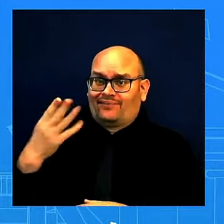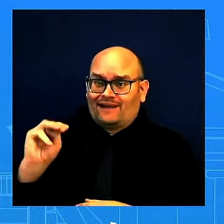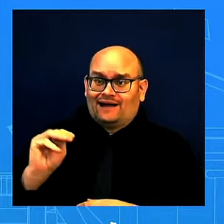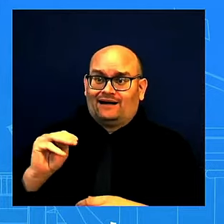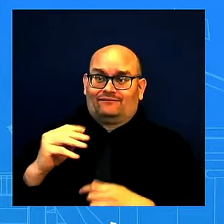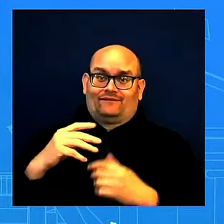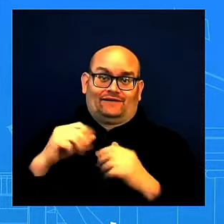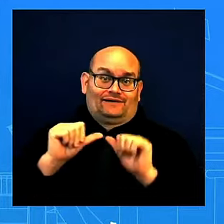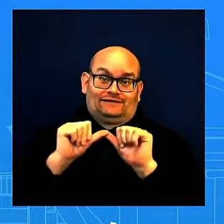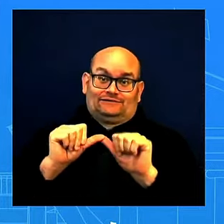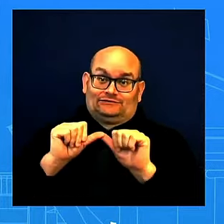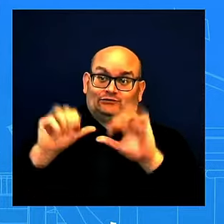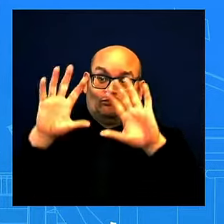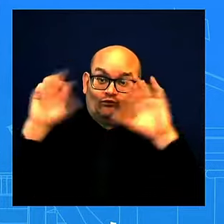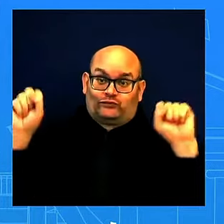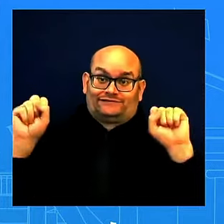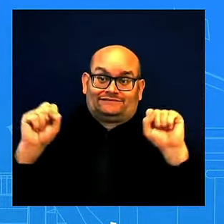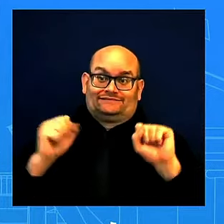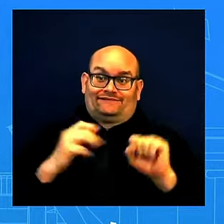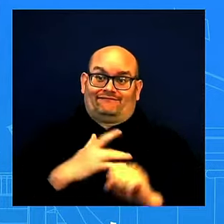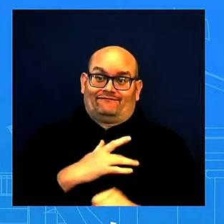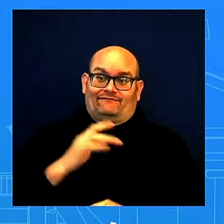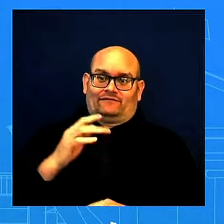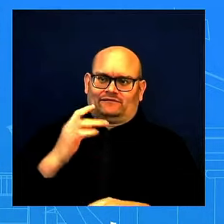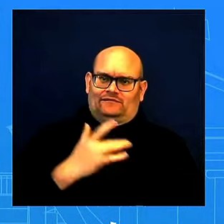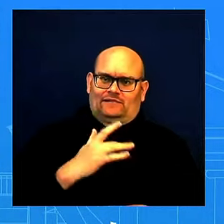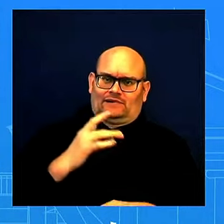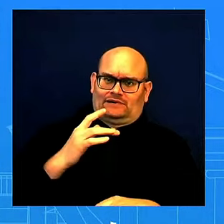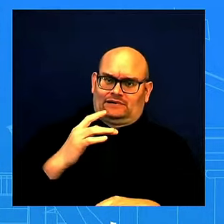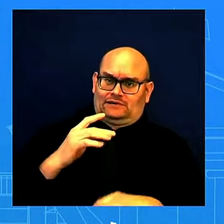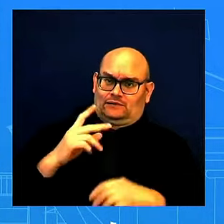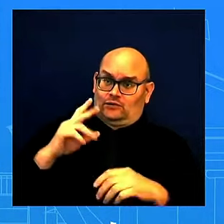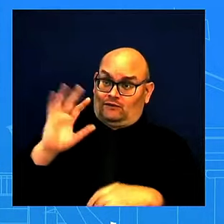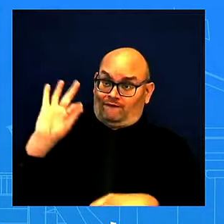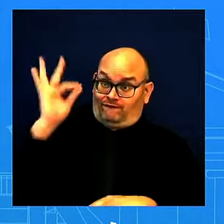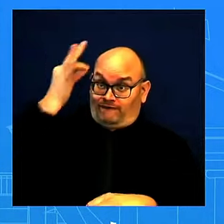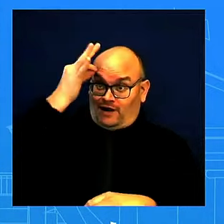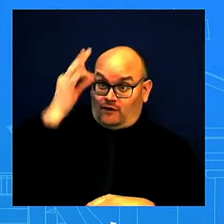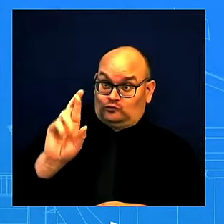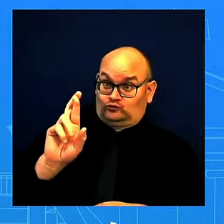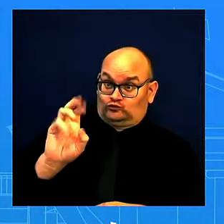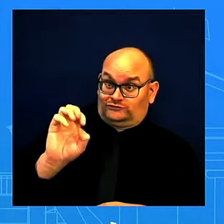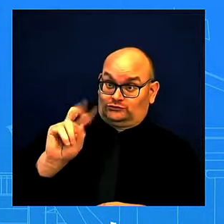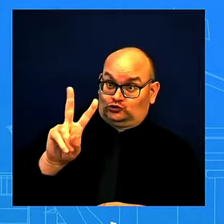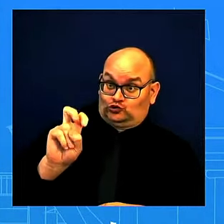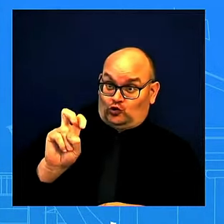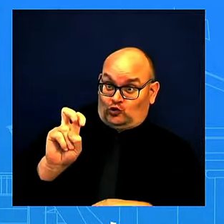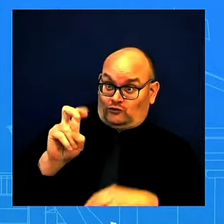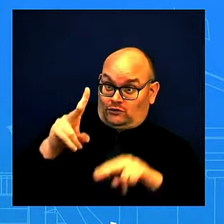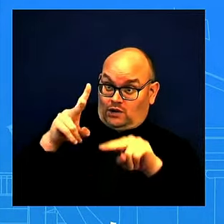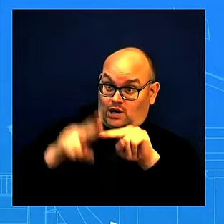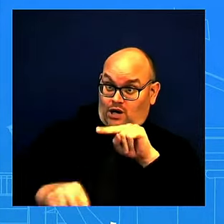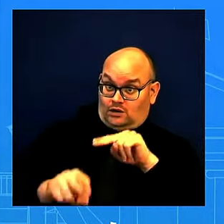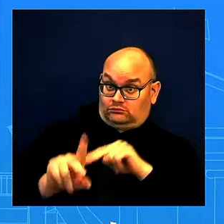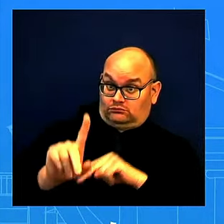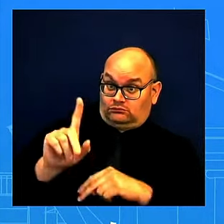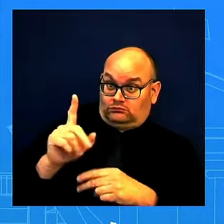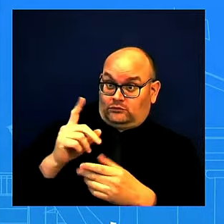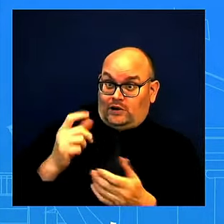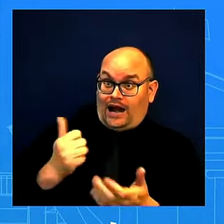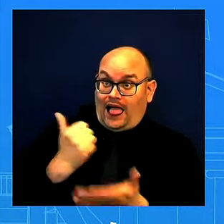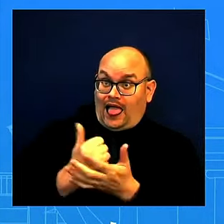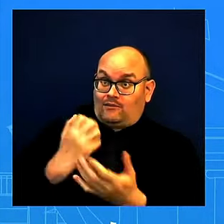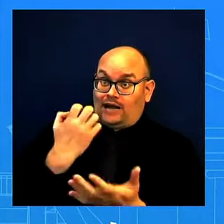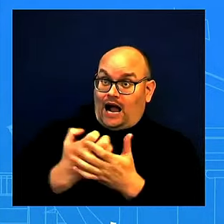Reserve to cut interest rates, to sort of boost the economy? As you know, we believe that the Federal Reserve have the right and should